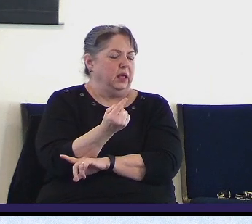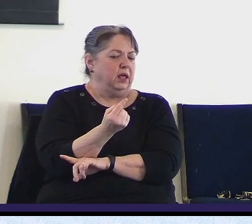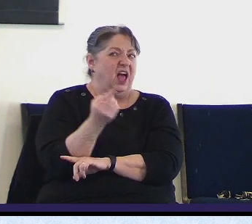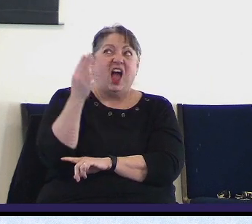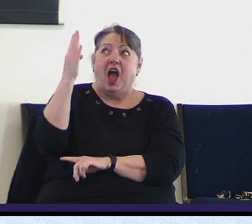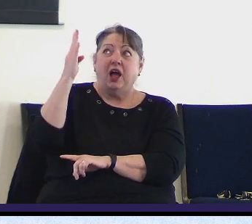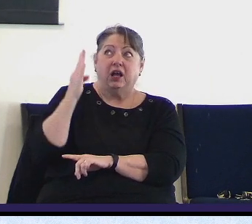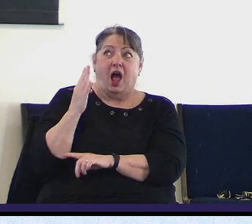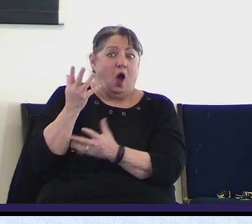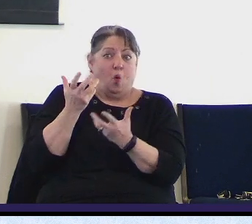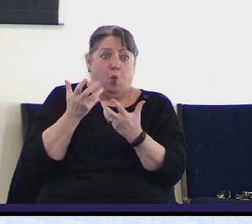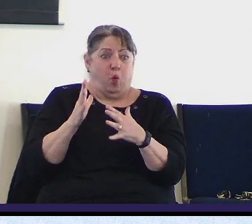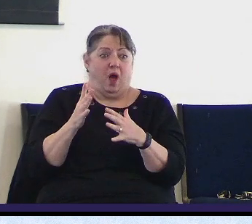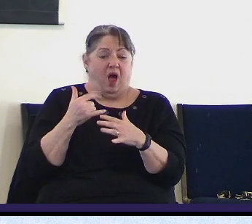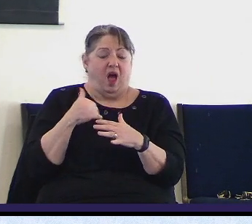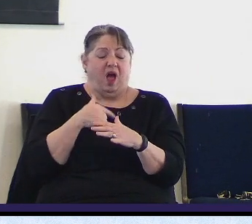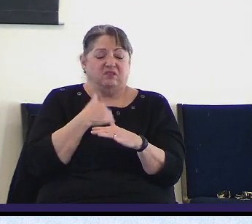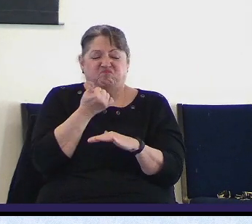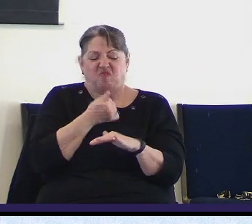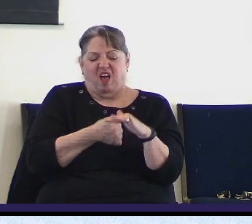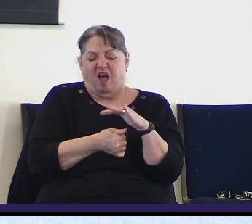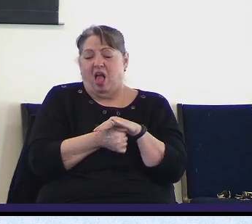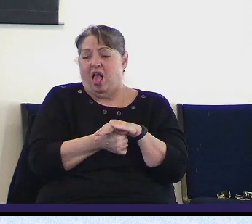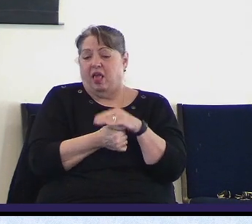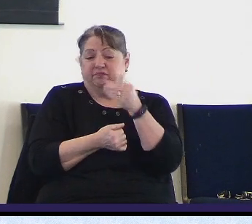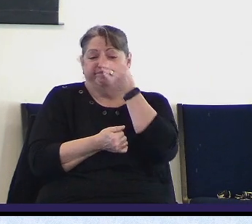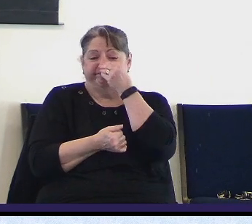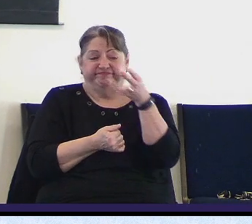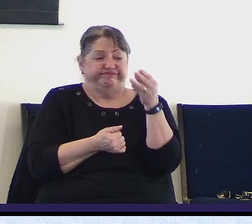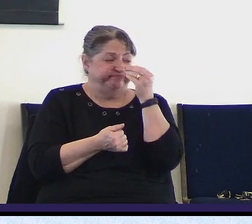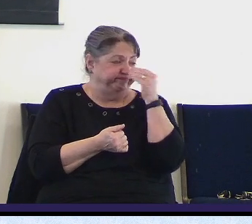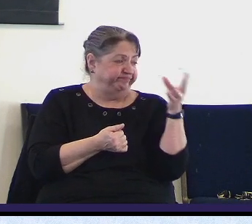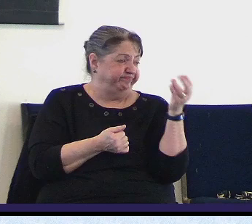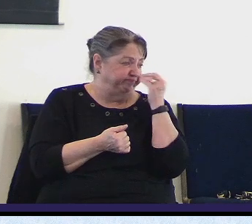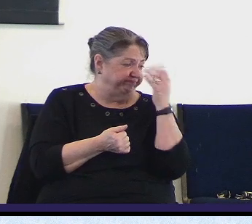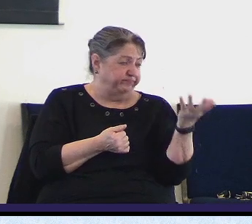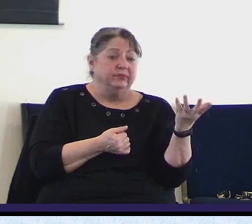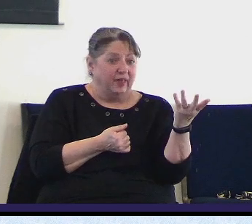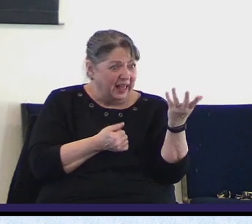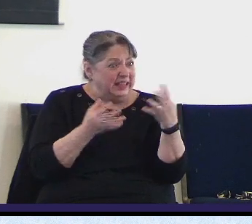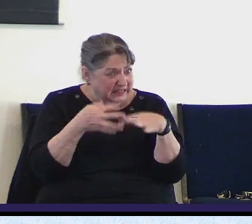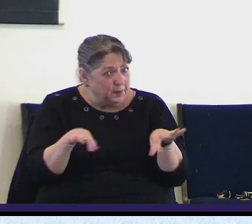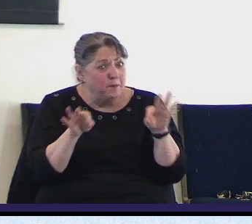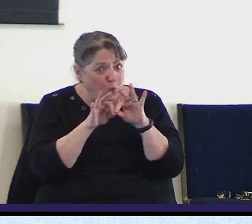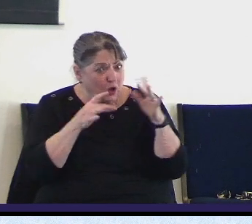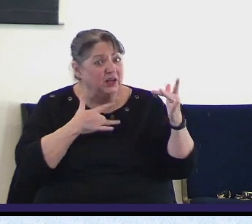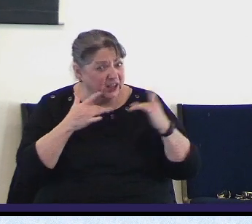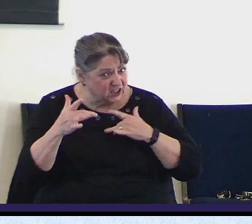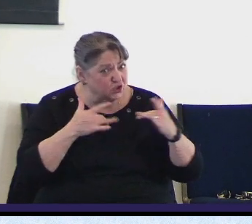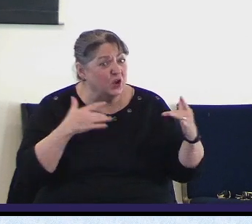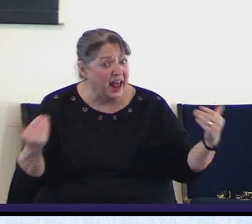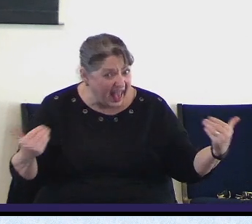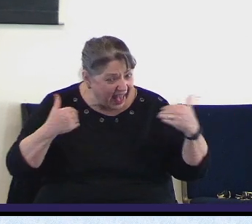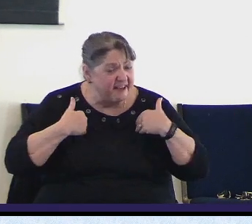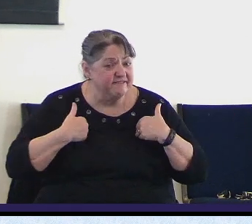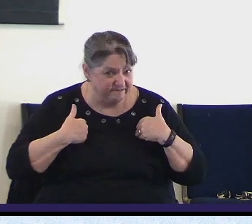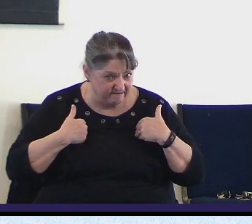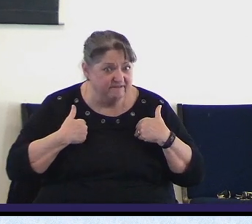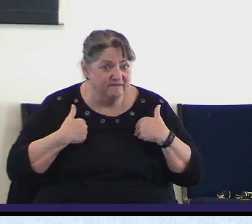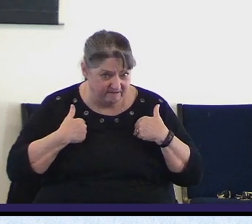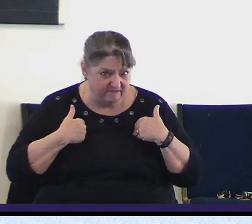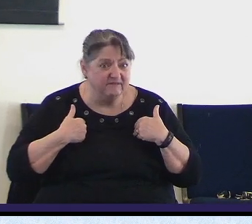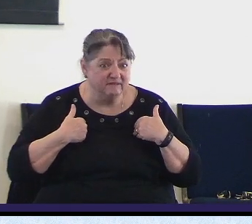to be concerned, he wants us to be concerned about what is going on, not to be oblivious to a church. We cannot undo the